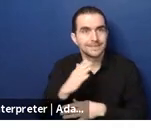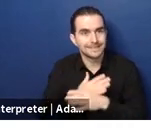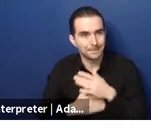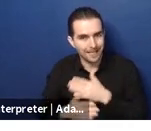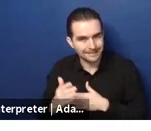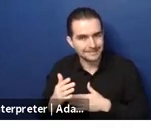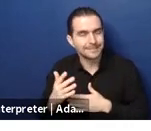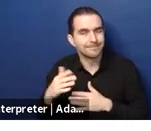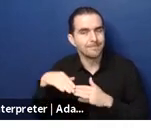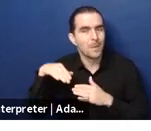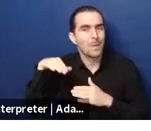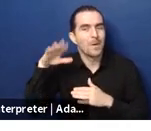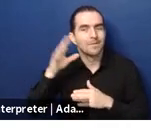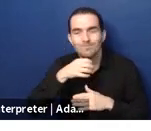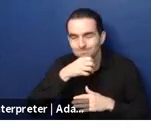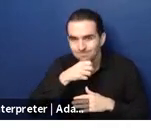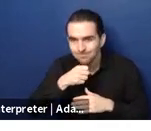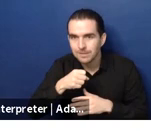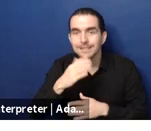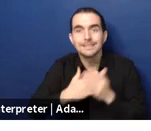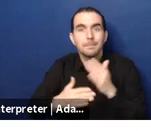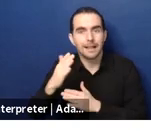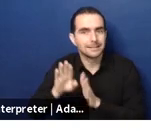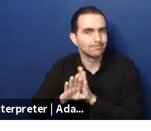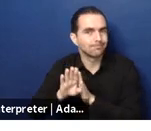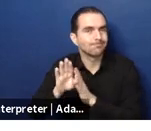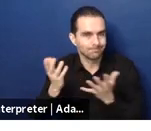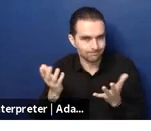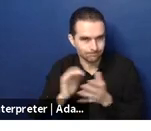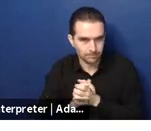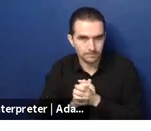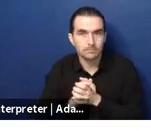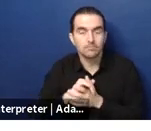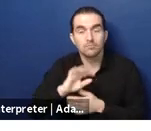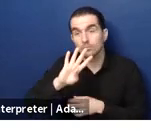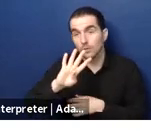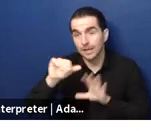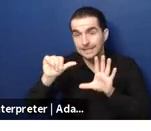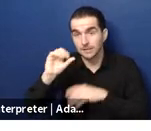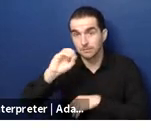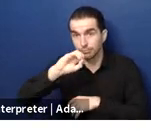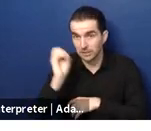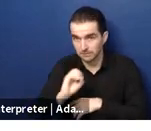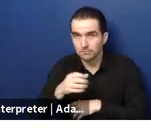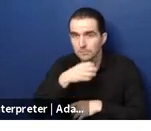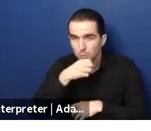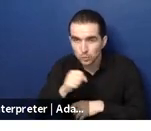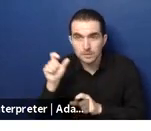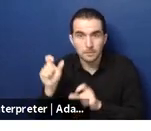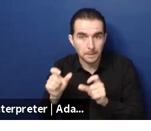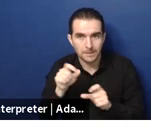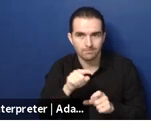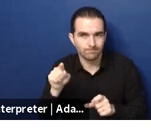alone you know the numbers of older persons in the next sort of 25 to 30 years are expected to double to nearly almost 1 billion